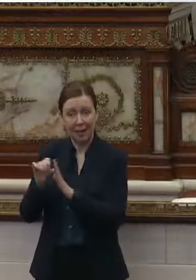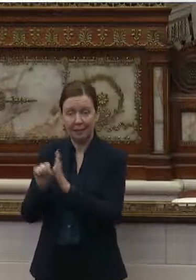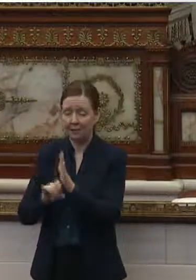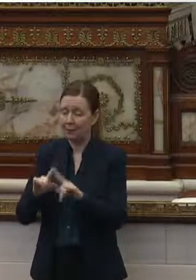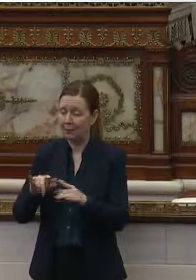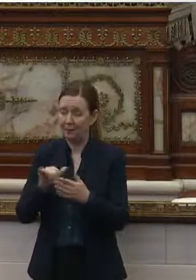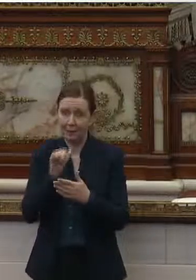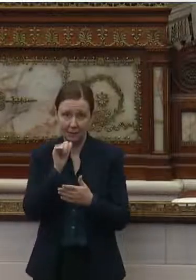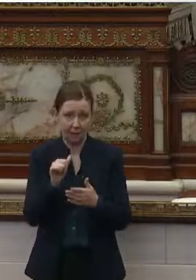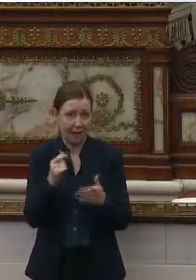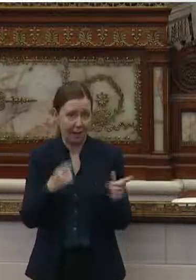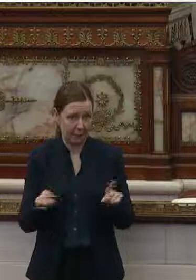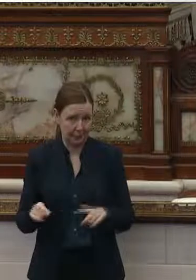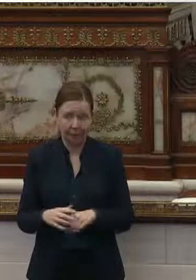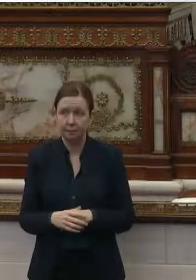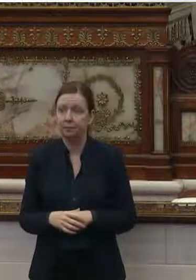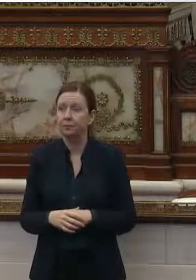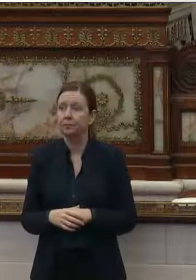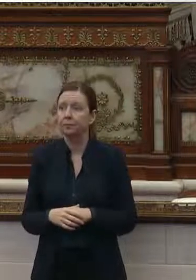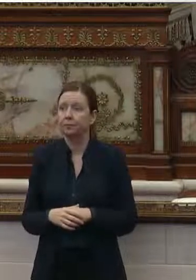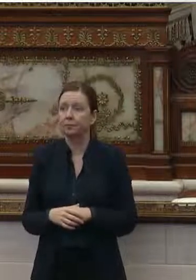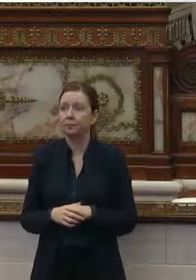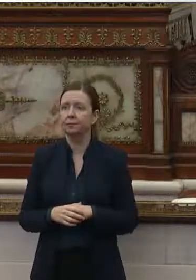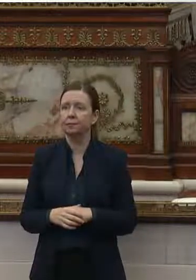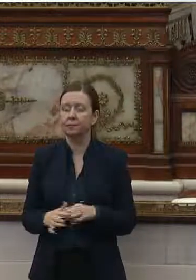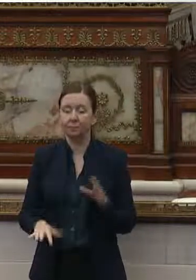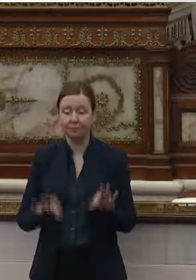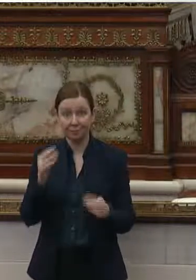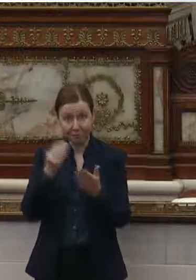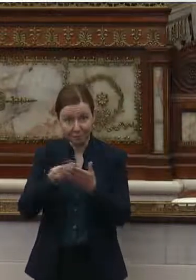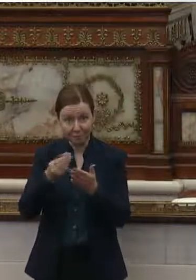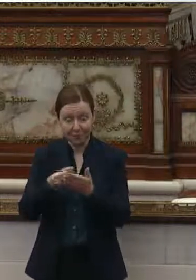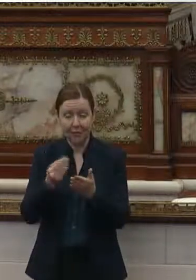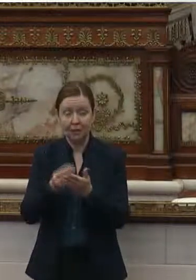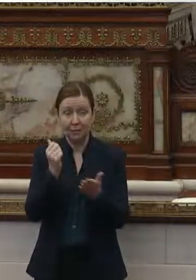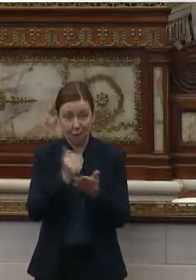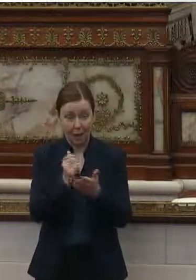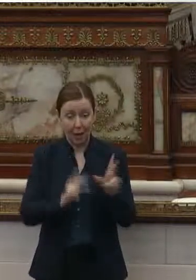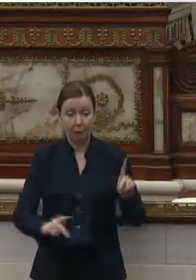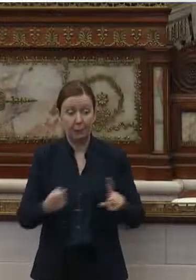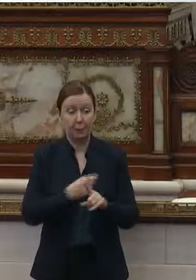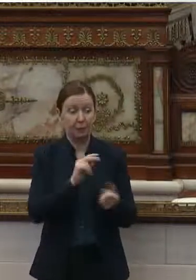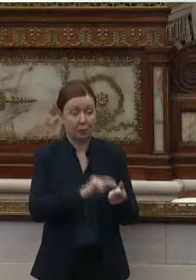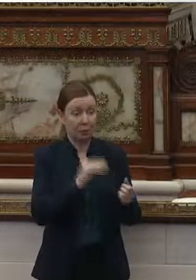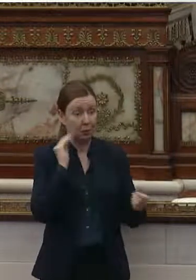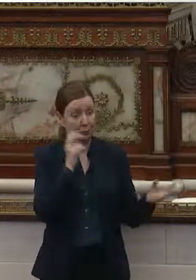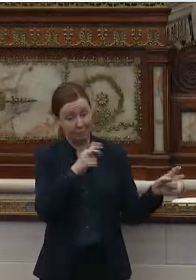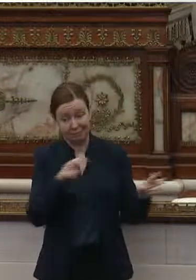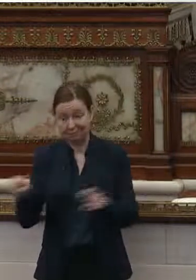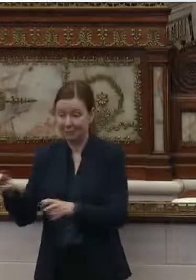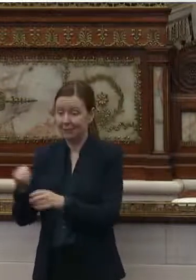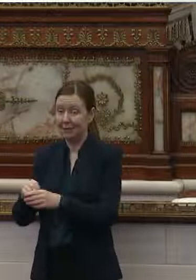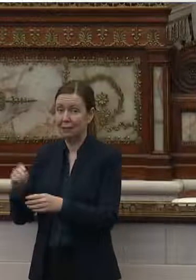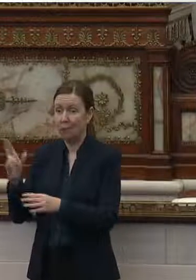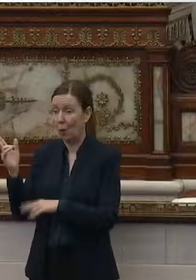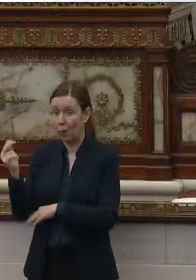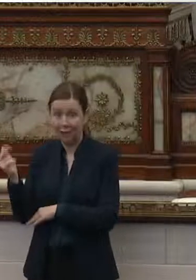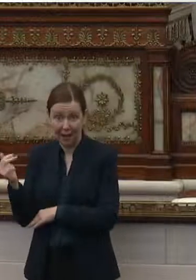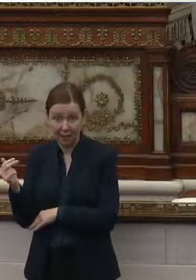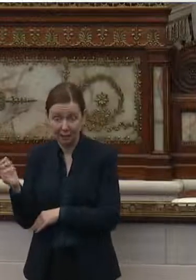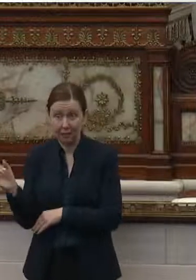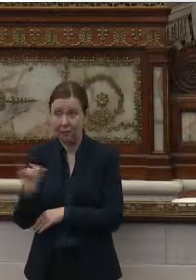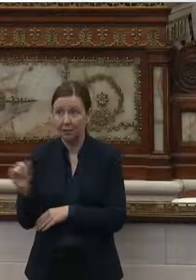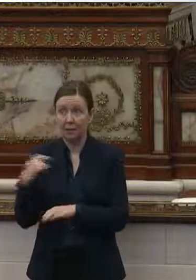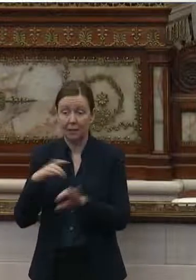that is not necessarily the case. To find funding to get people from nursing homes into hotels, just